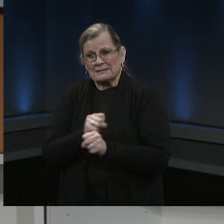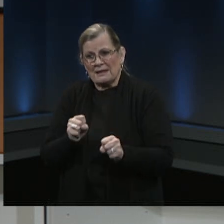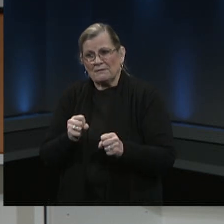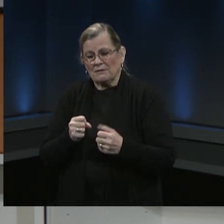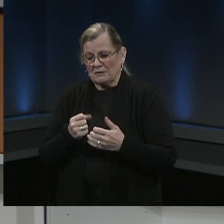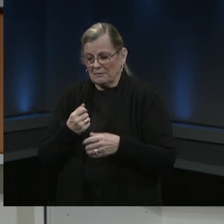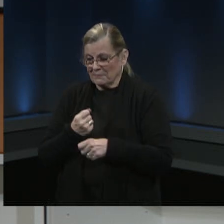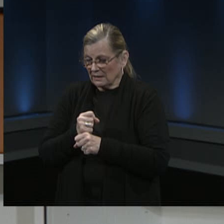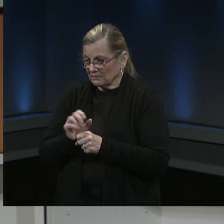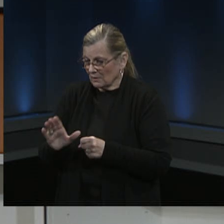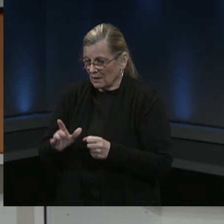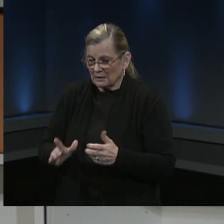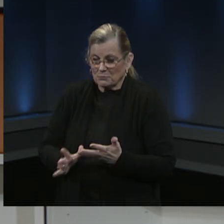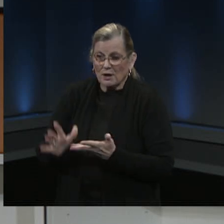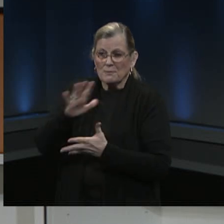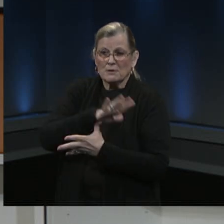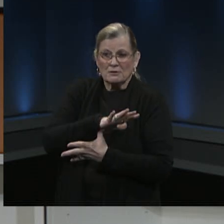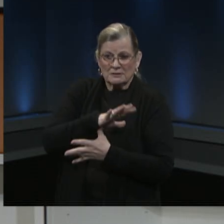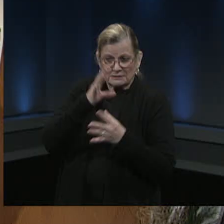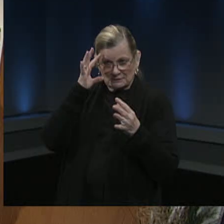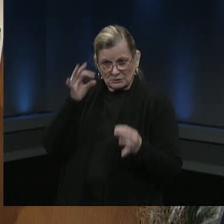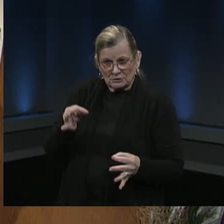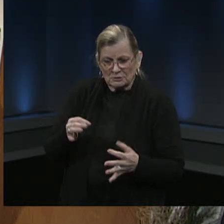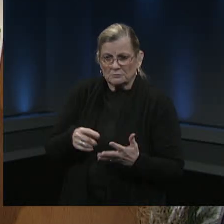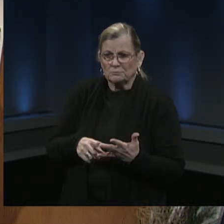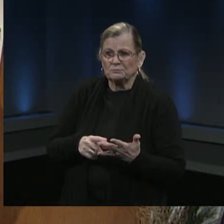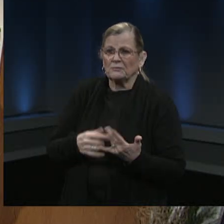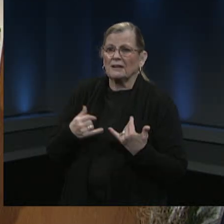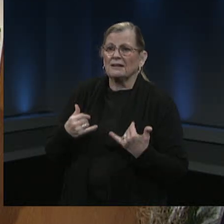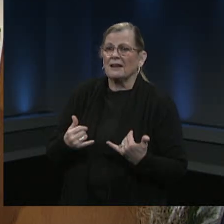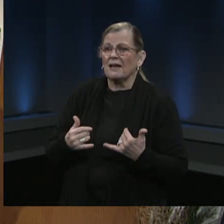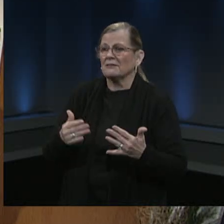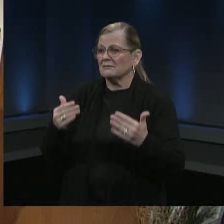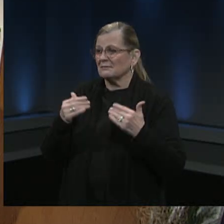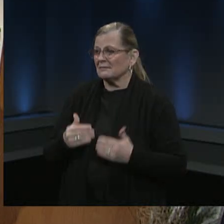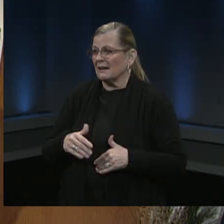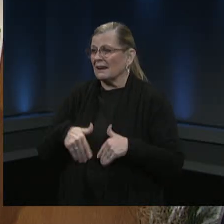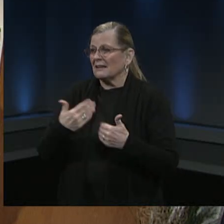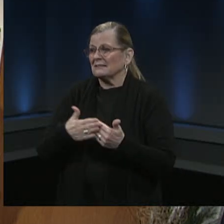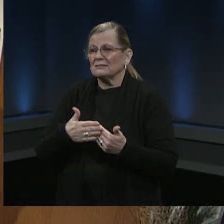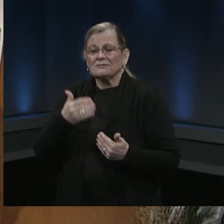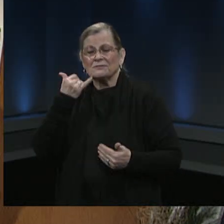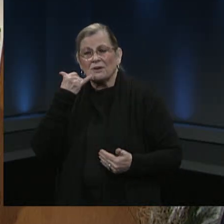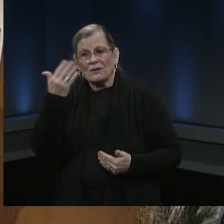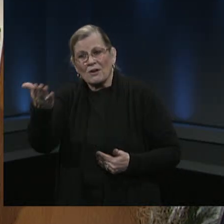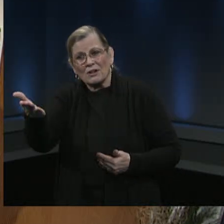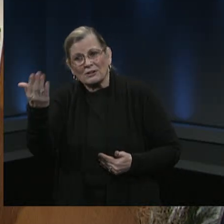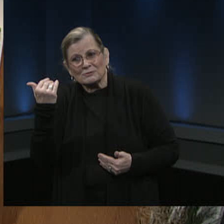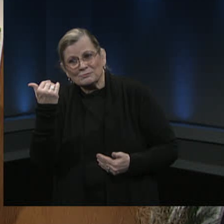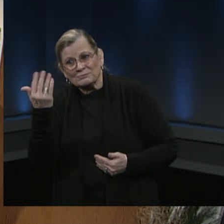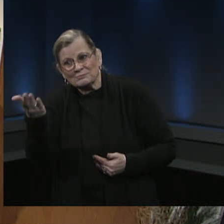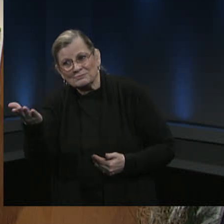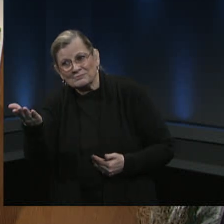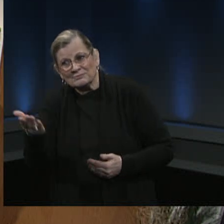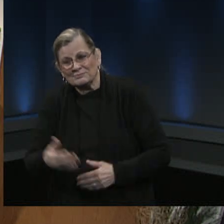we do return to school let's take another call call or welcome to the town hall on vaccines and vaccination